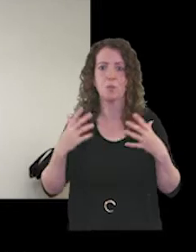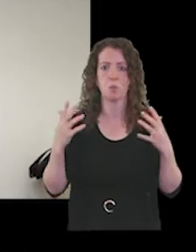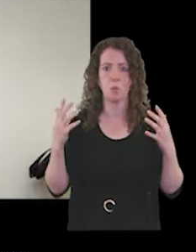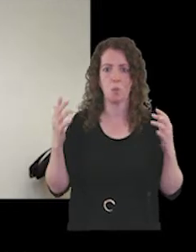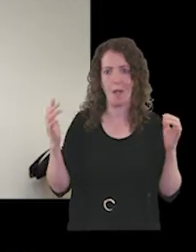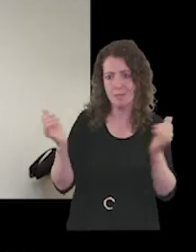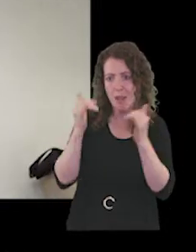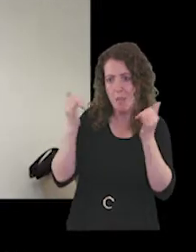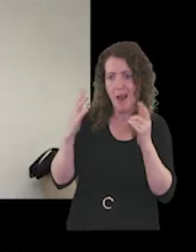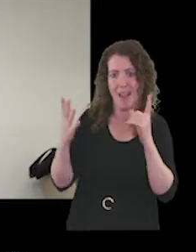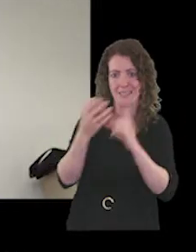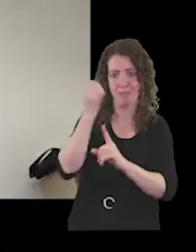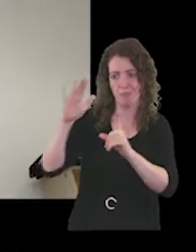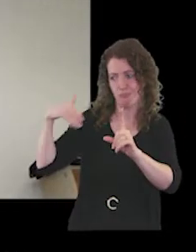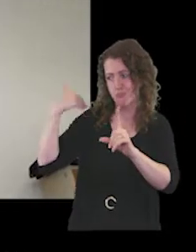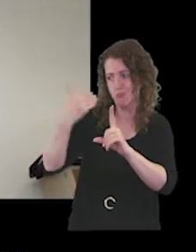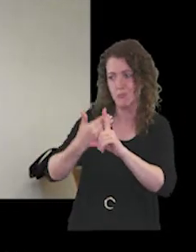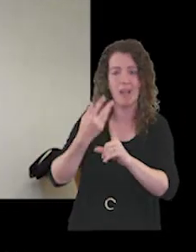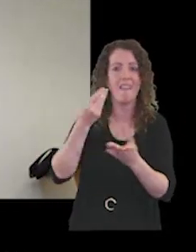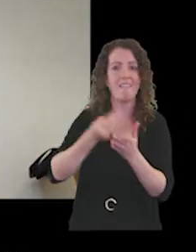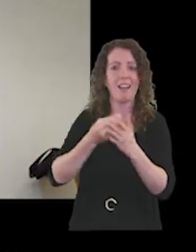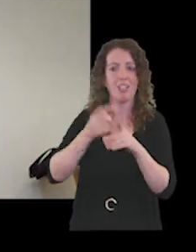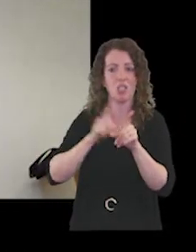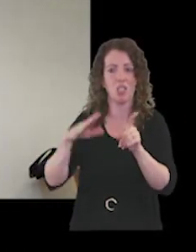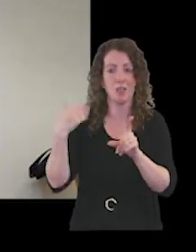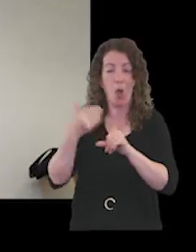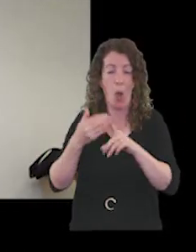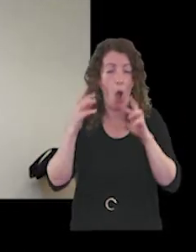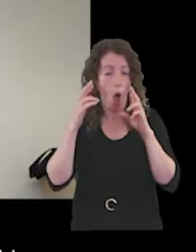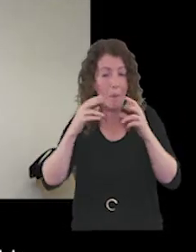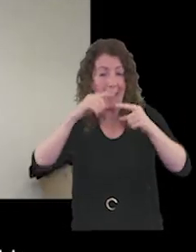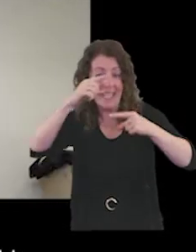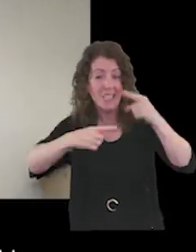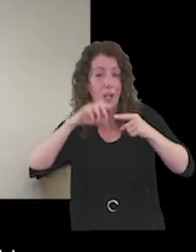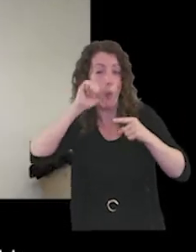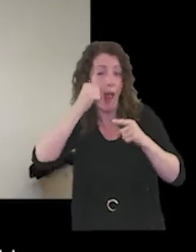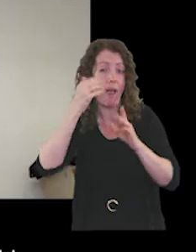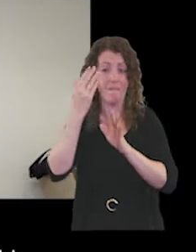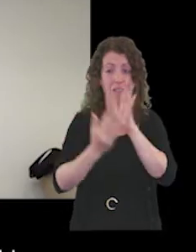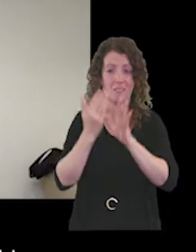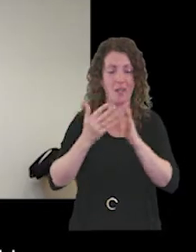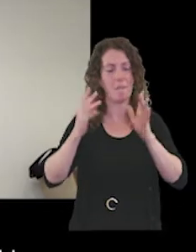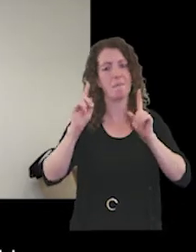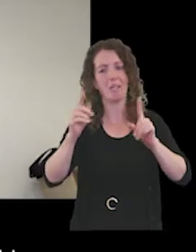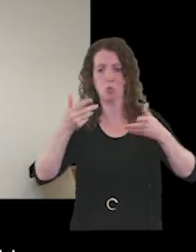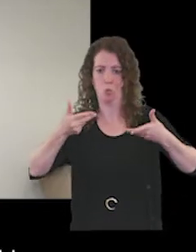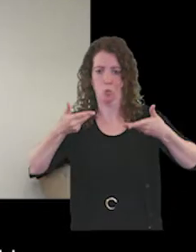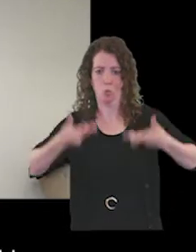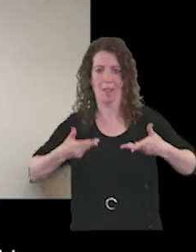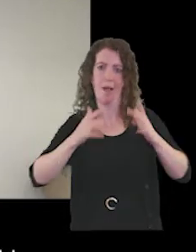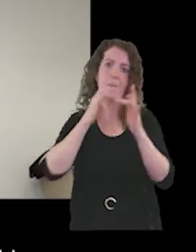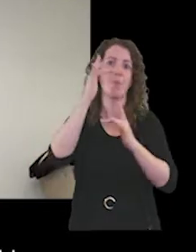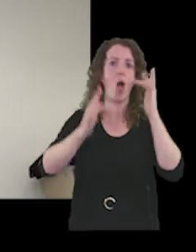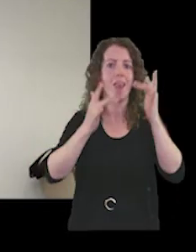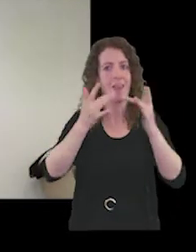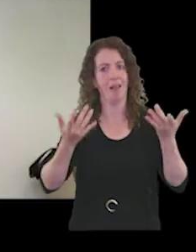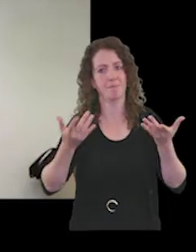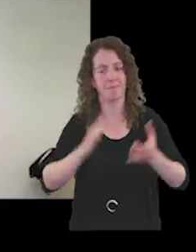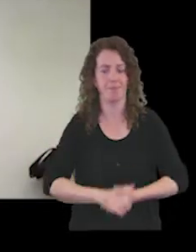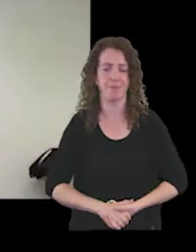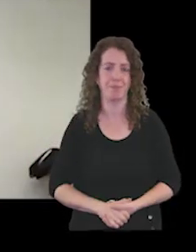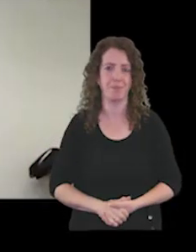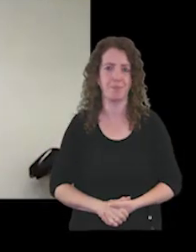of the last financial year with you all in person next year. But for today, we'll stick with the virtual approach.